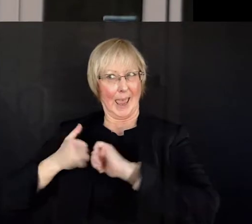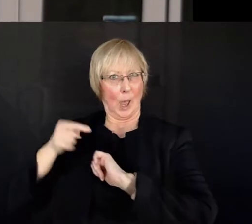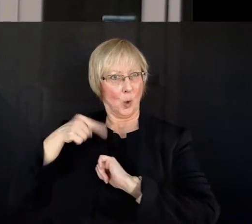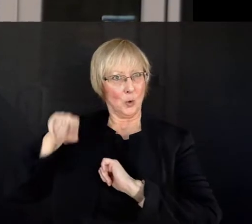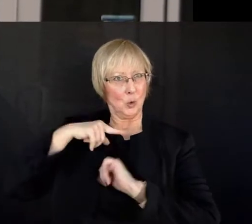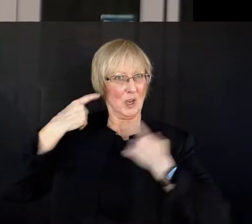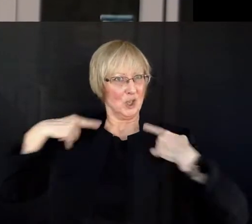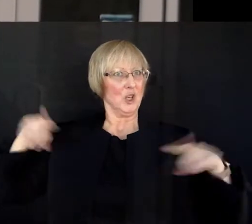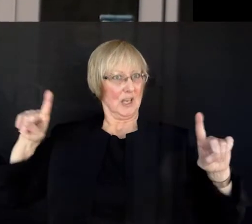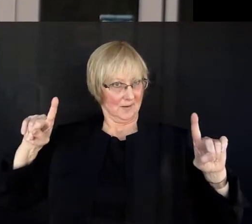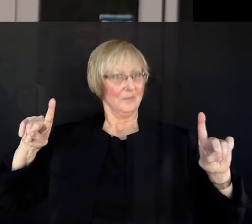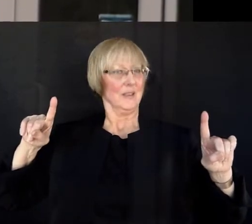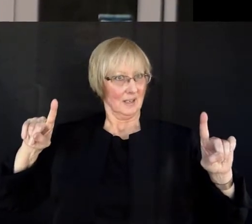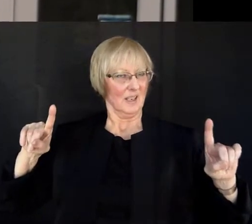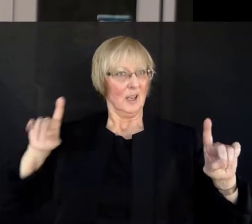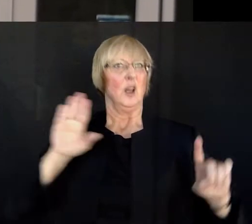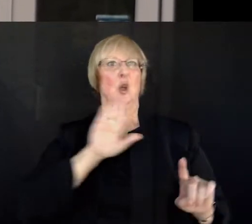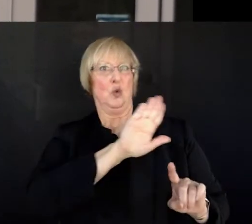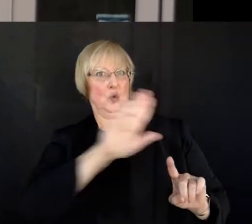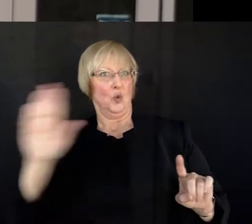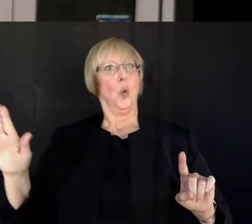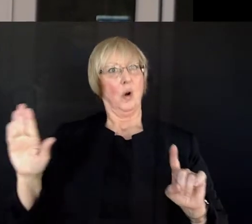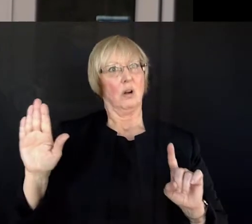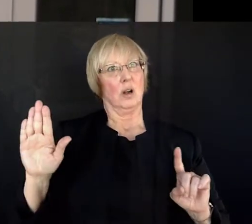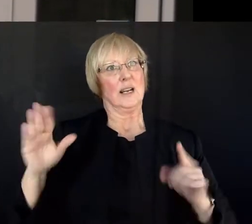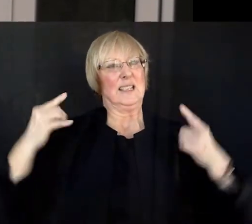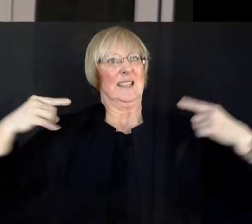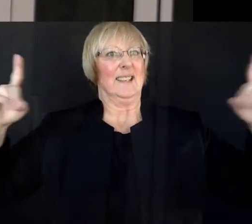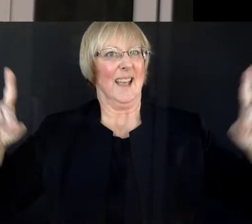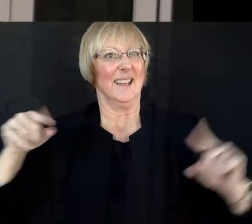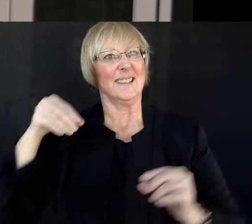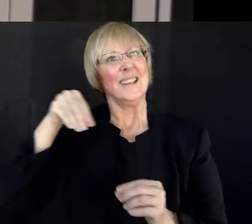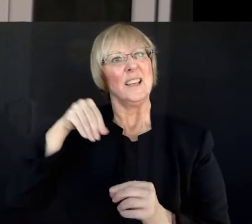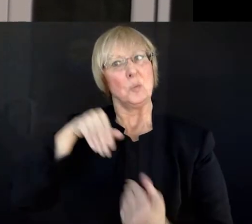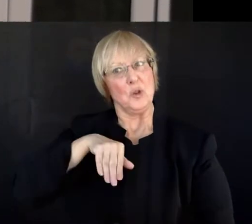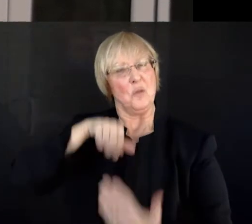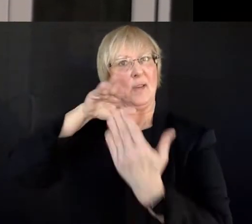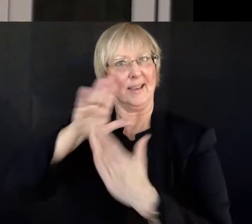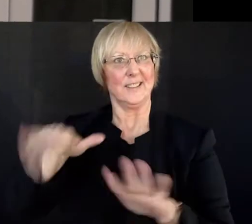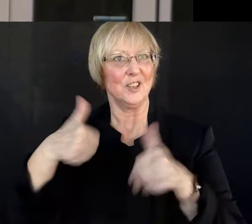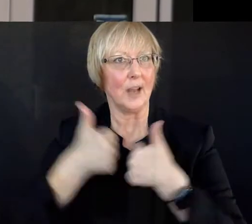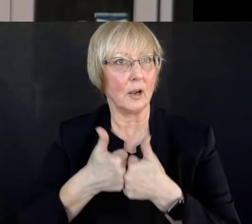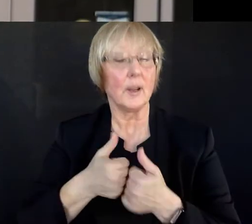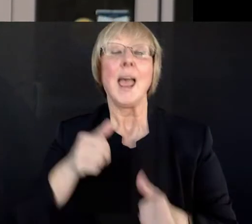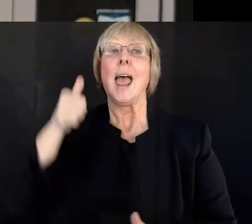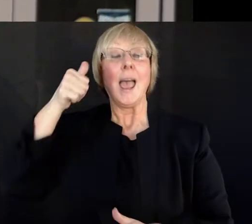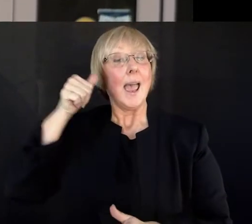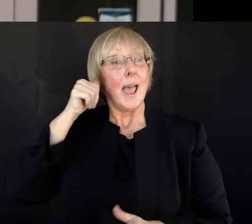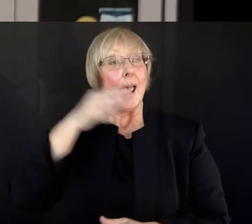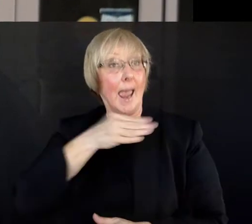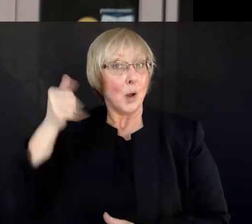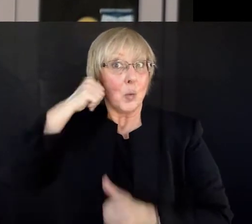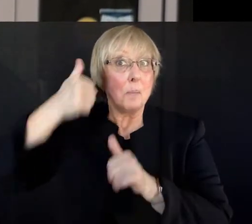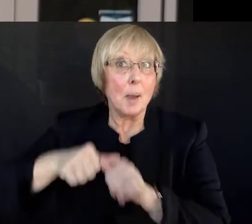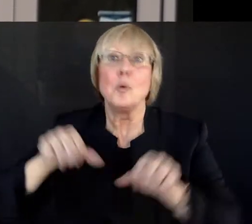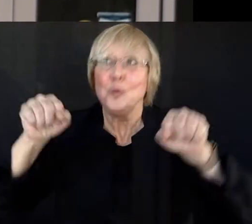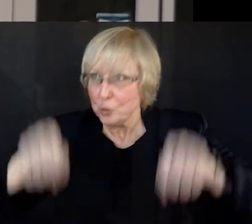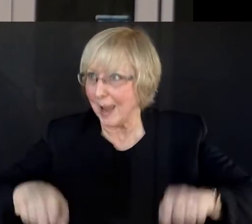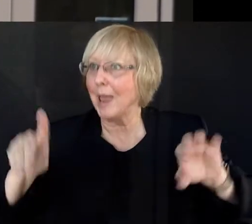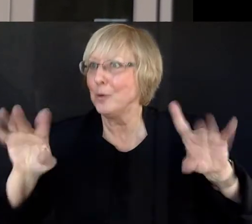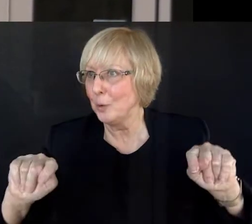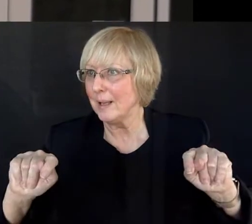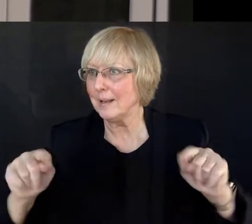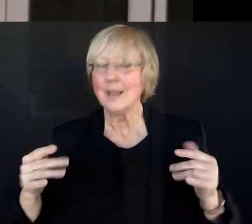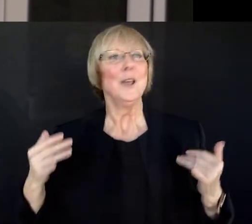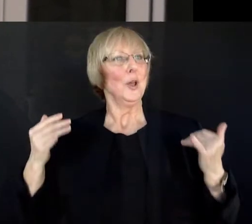Remember how you achieved in the face of significant challenge. And forever remember that you can do it